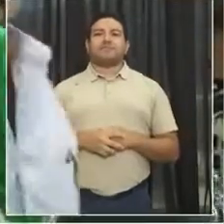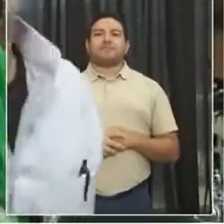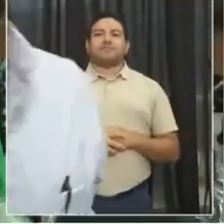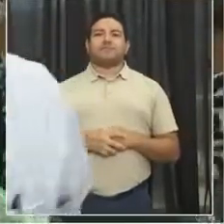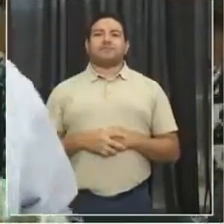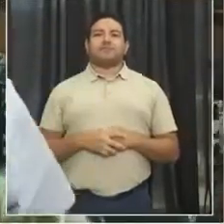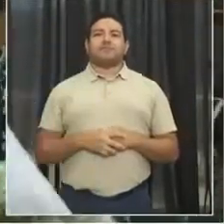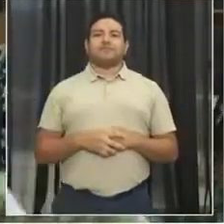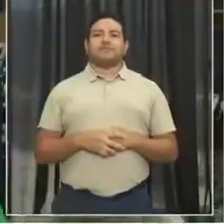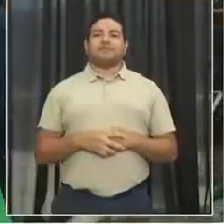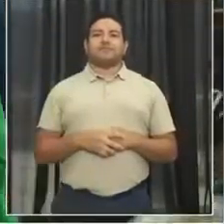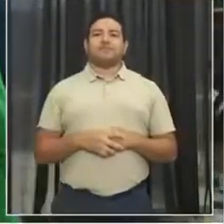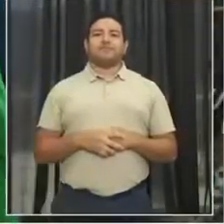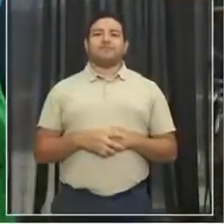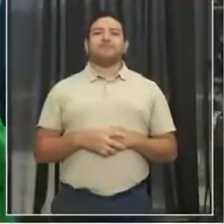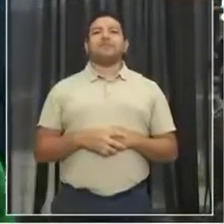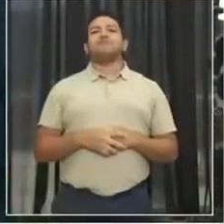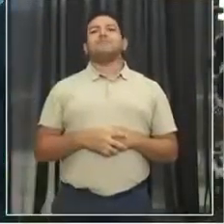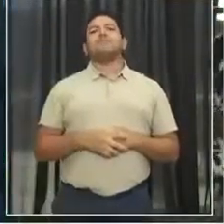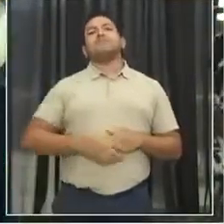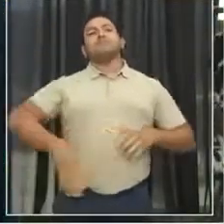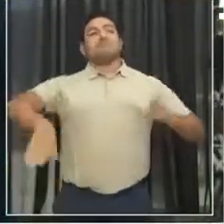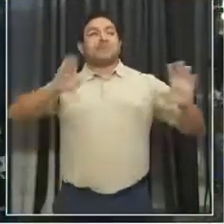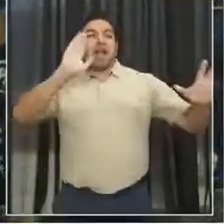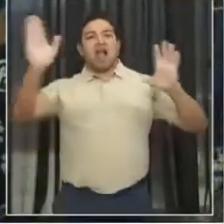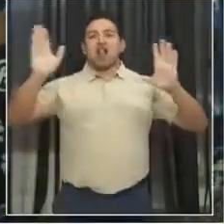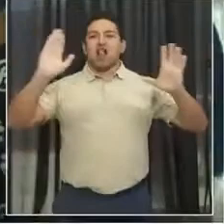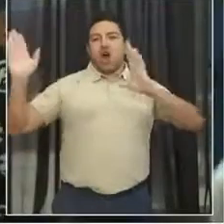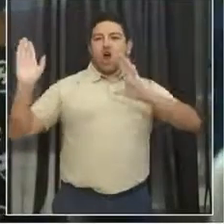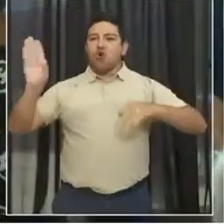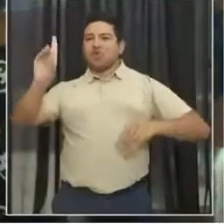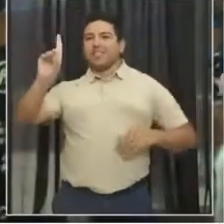are doing? Great. Well, hello, D.C.